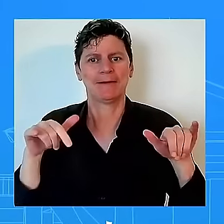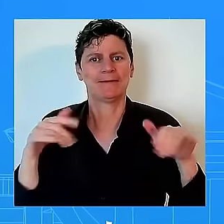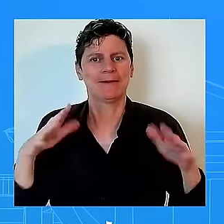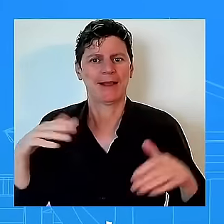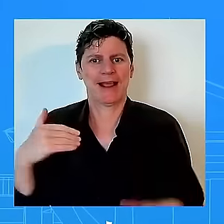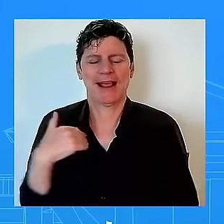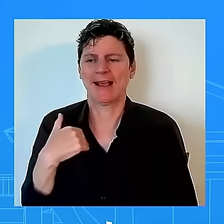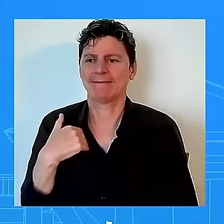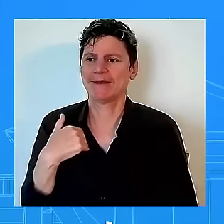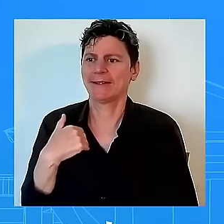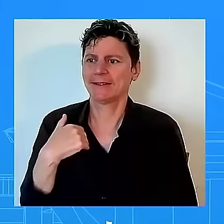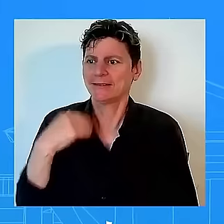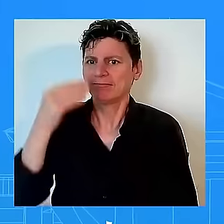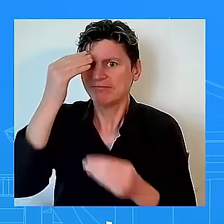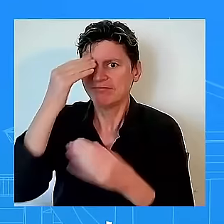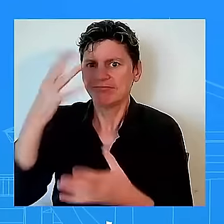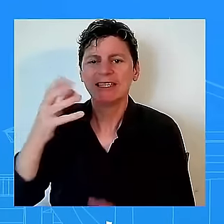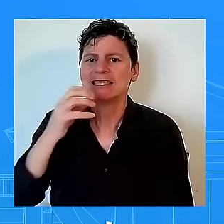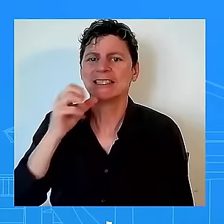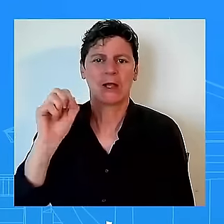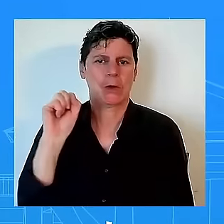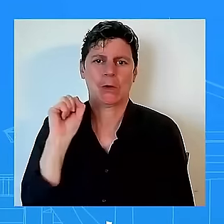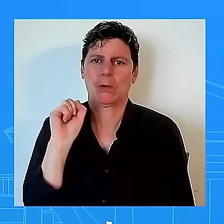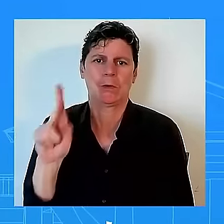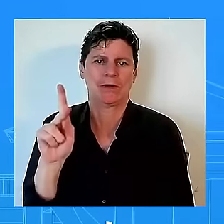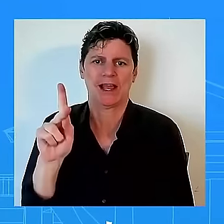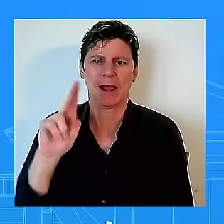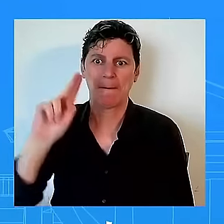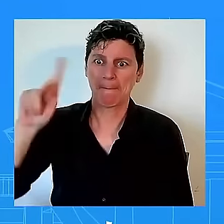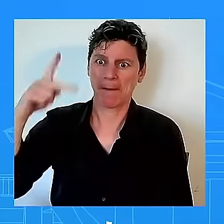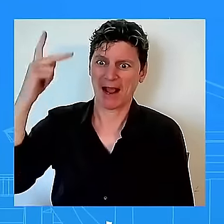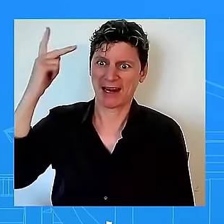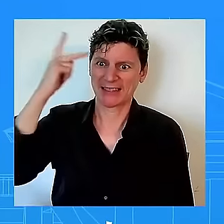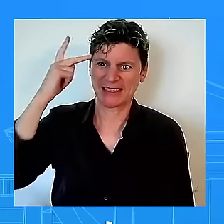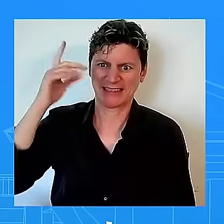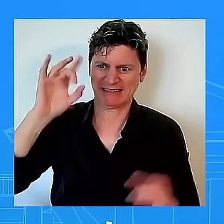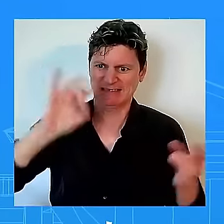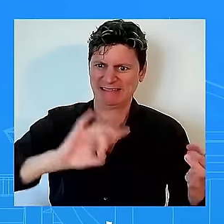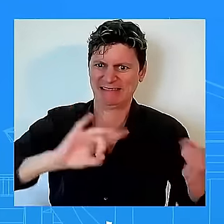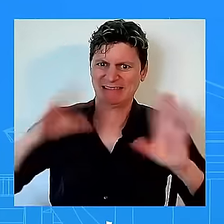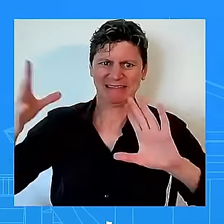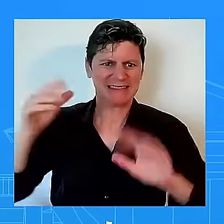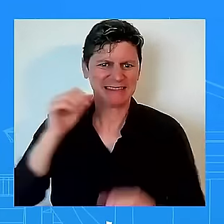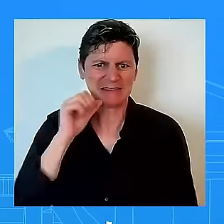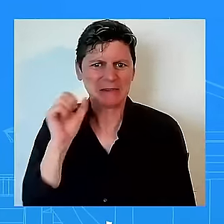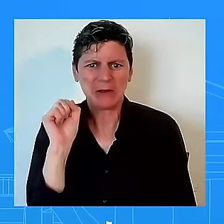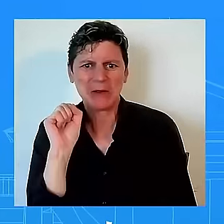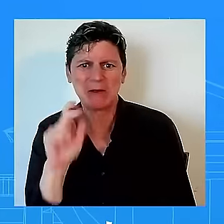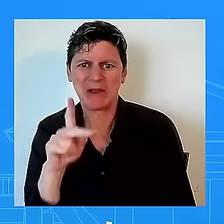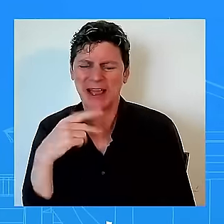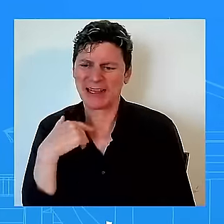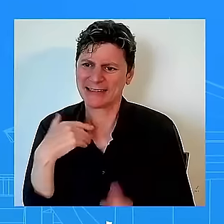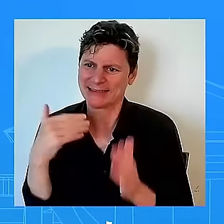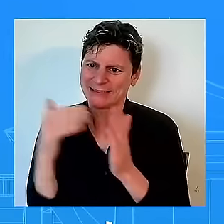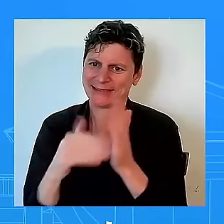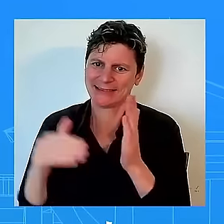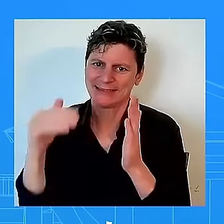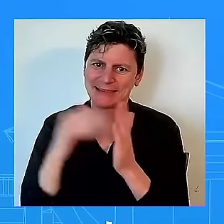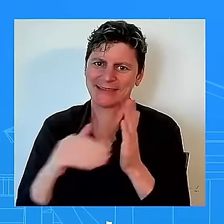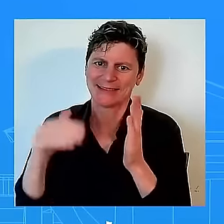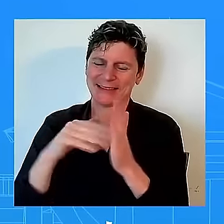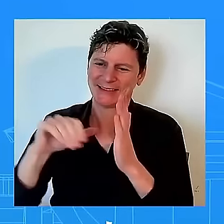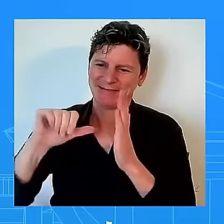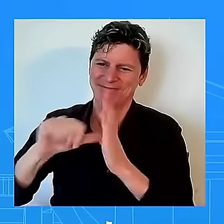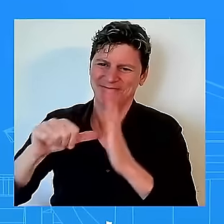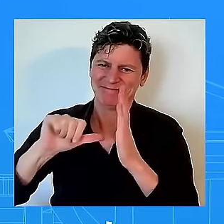political rhetoric over and over again over and over again but i know your focus has to be on this side of the house